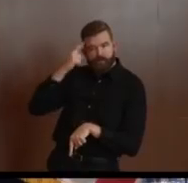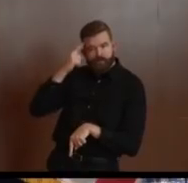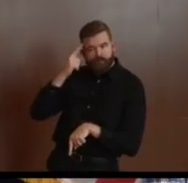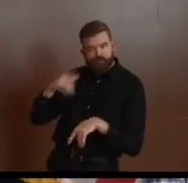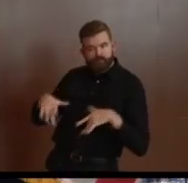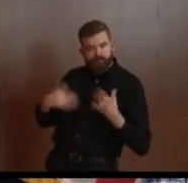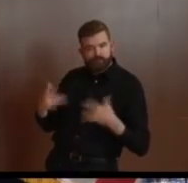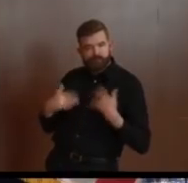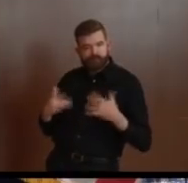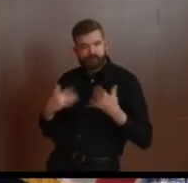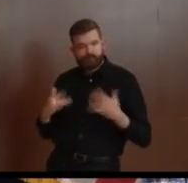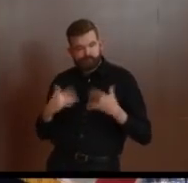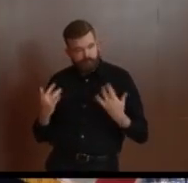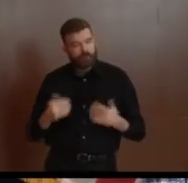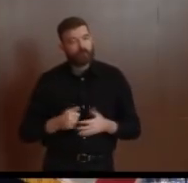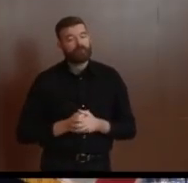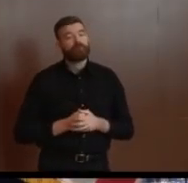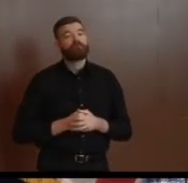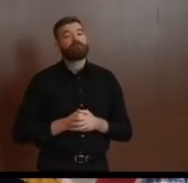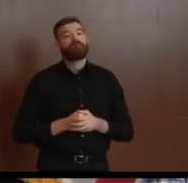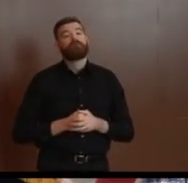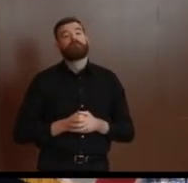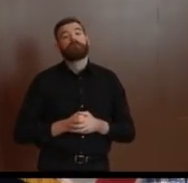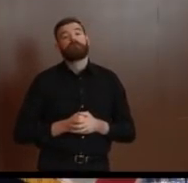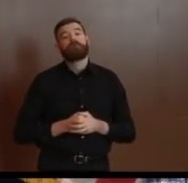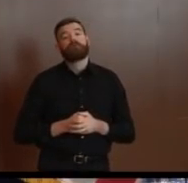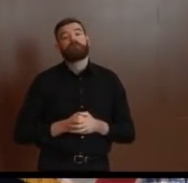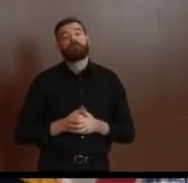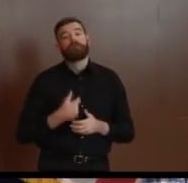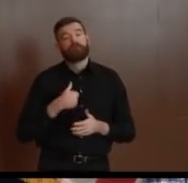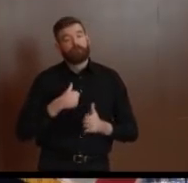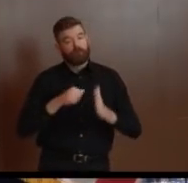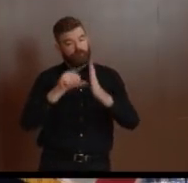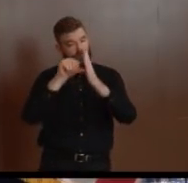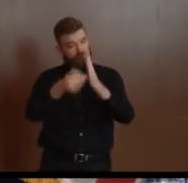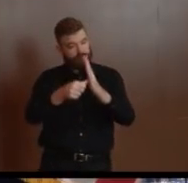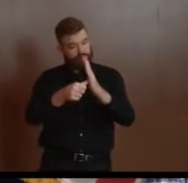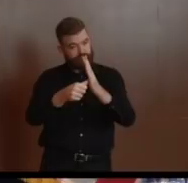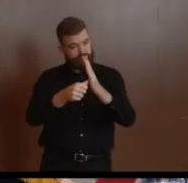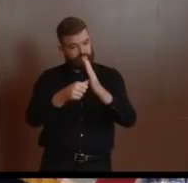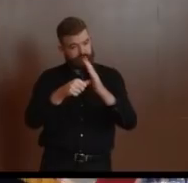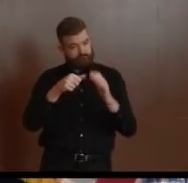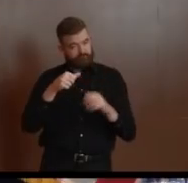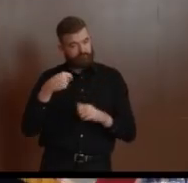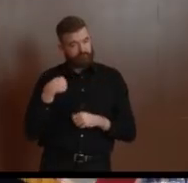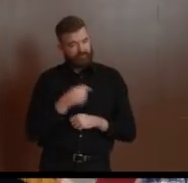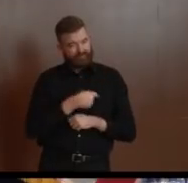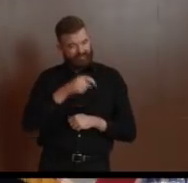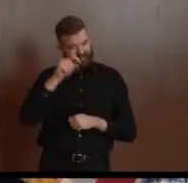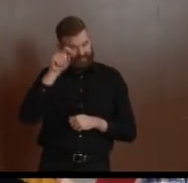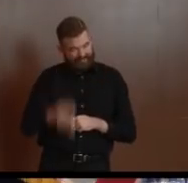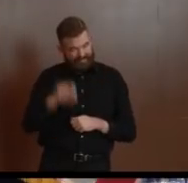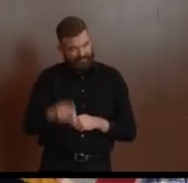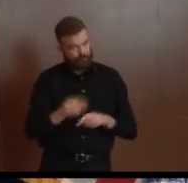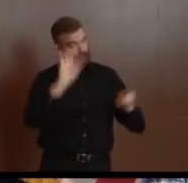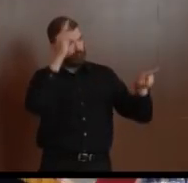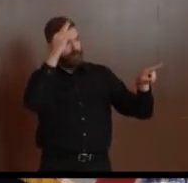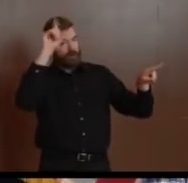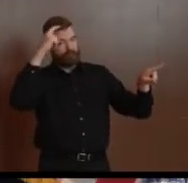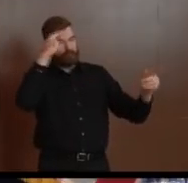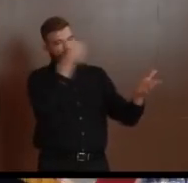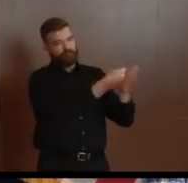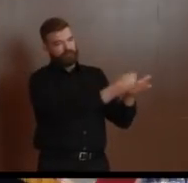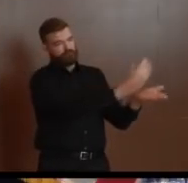direct state cash assistance. I've mentioned this before, but Governor Cuomo, Governor Wolf, Governor Lamont, and I